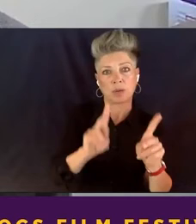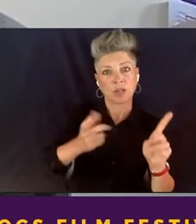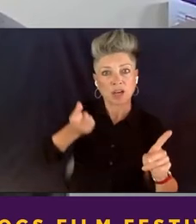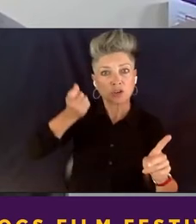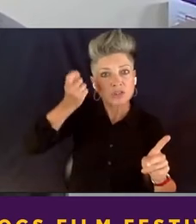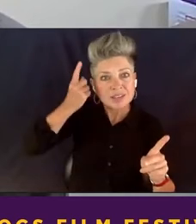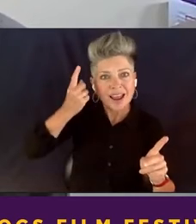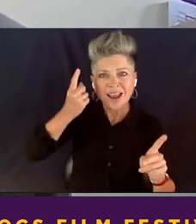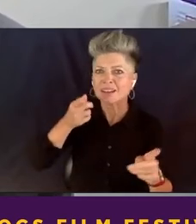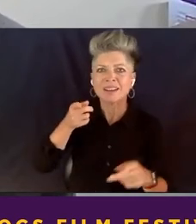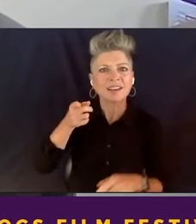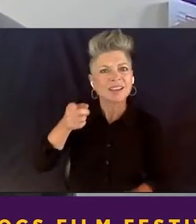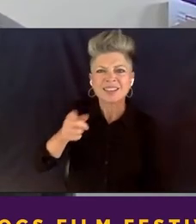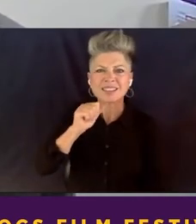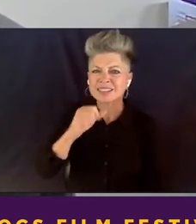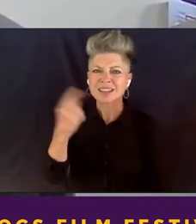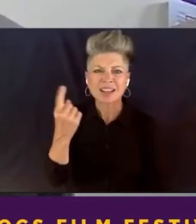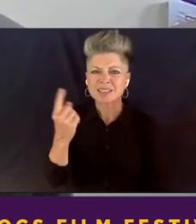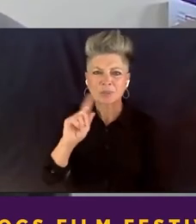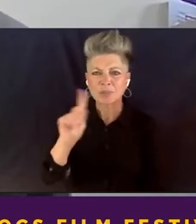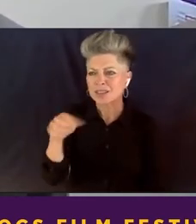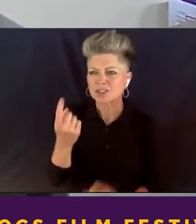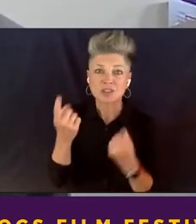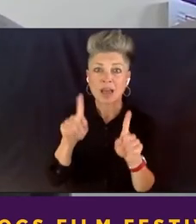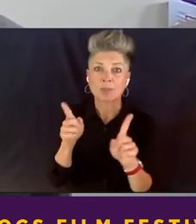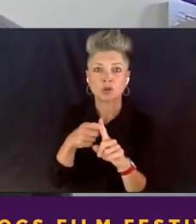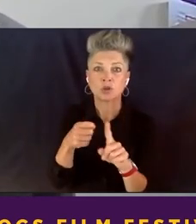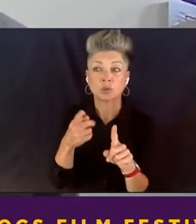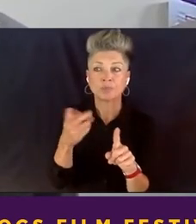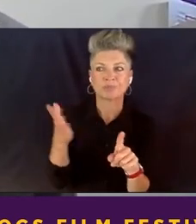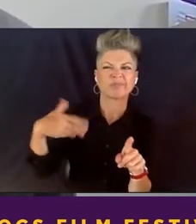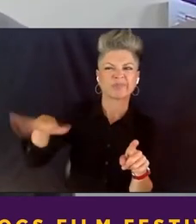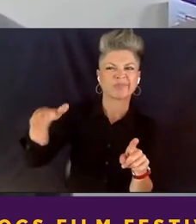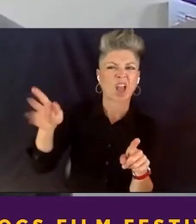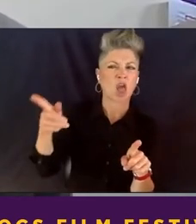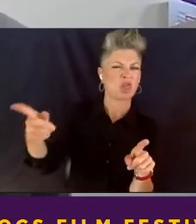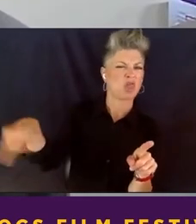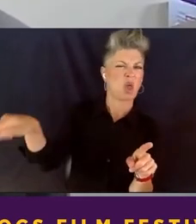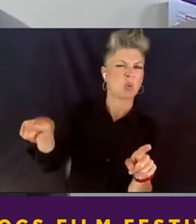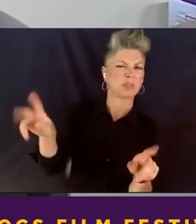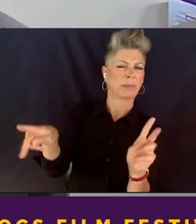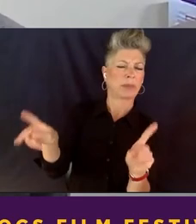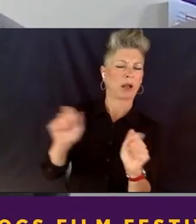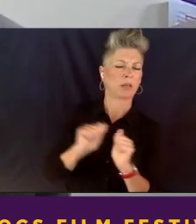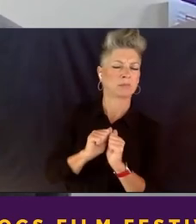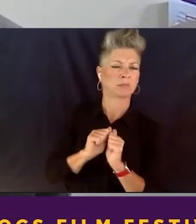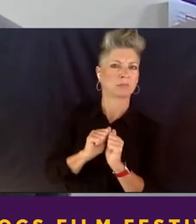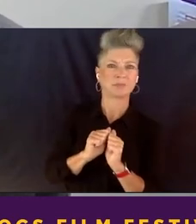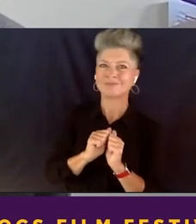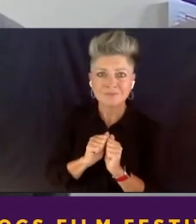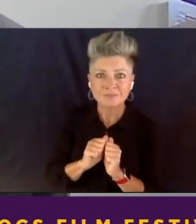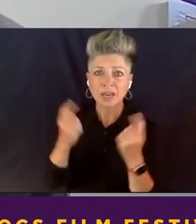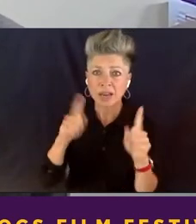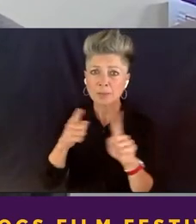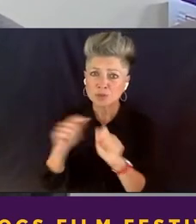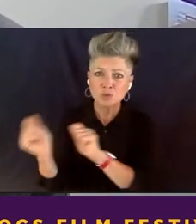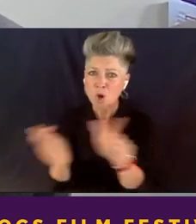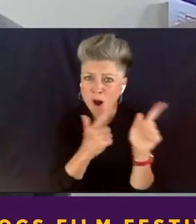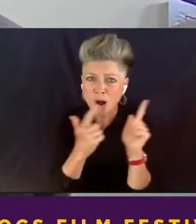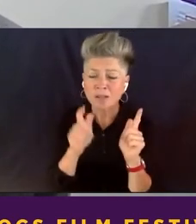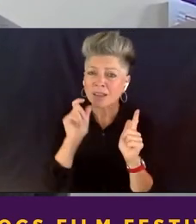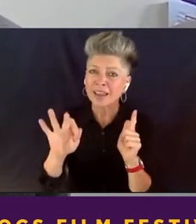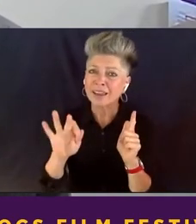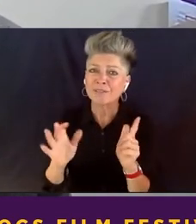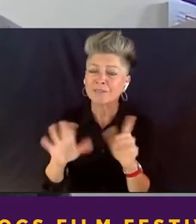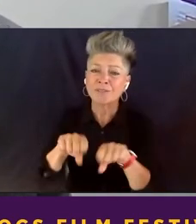this is not something that just happens to those people. This is something that happens to everybody. And if you don't fix it, you create a